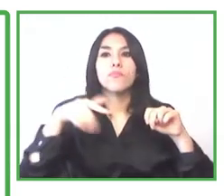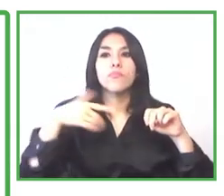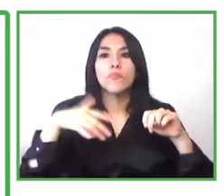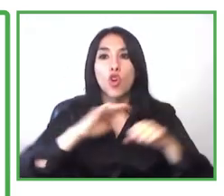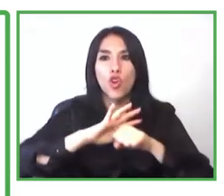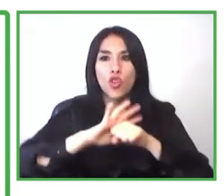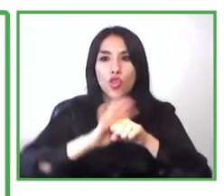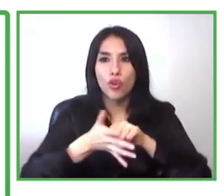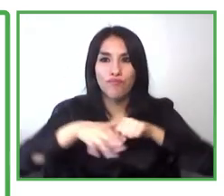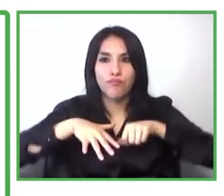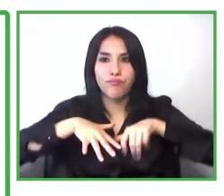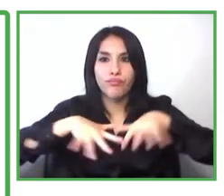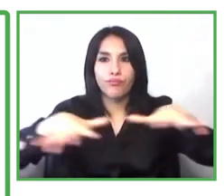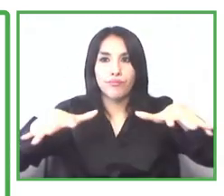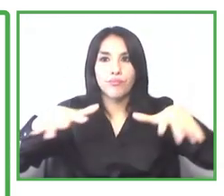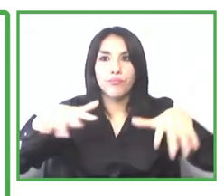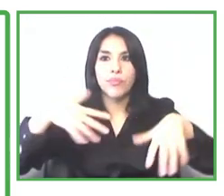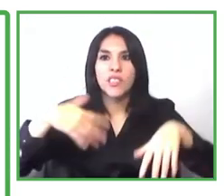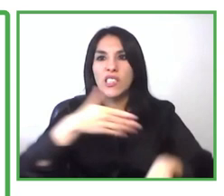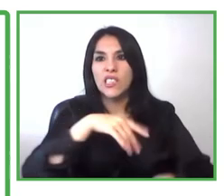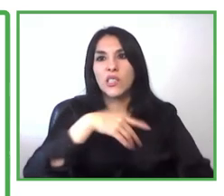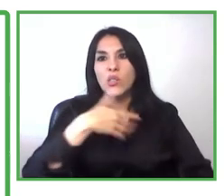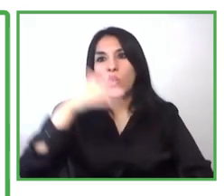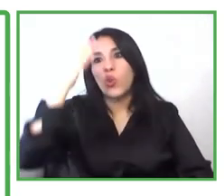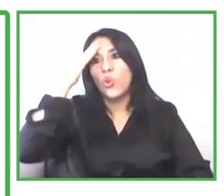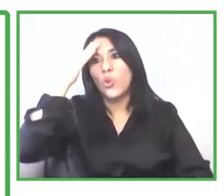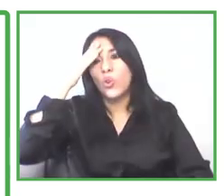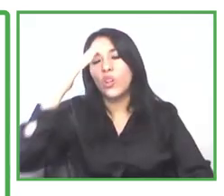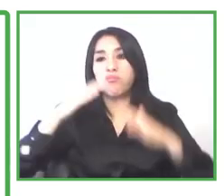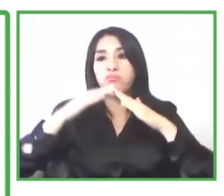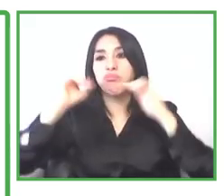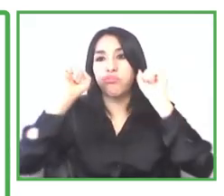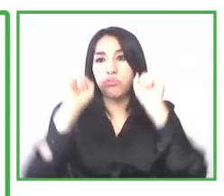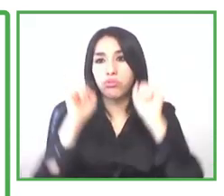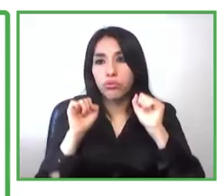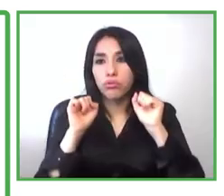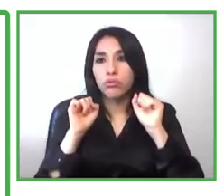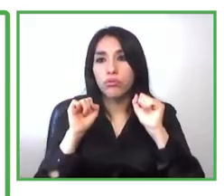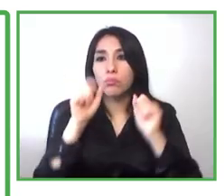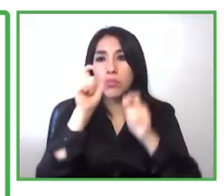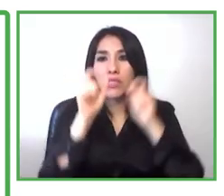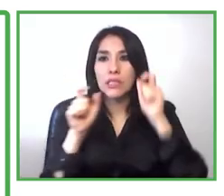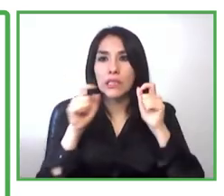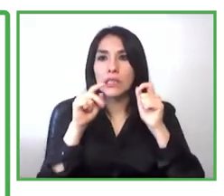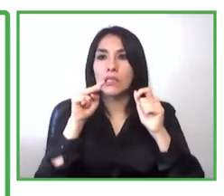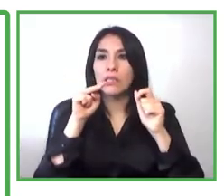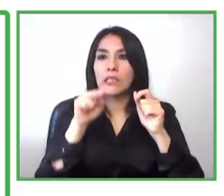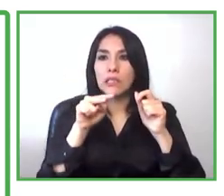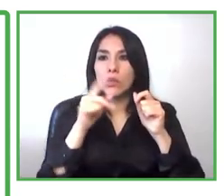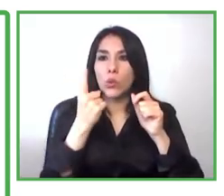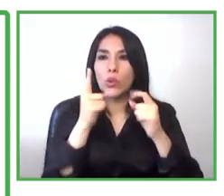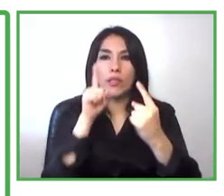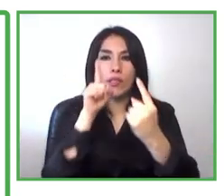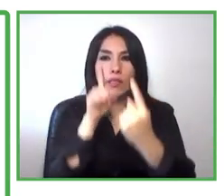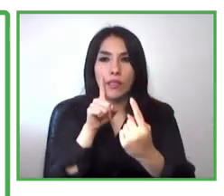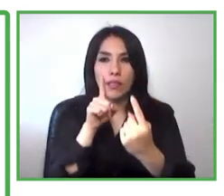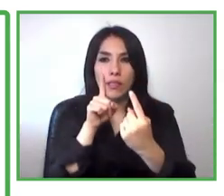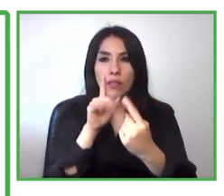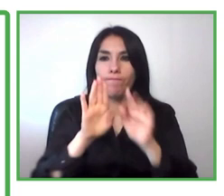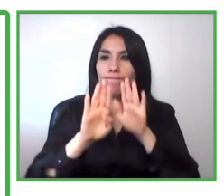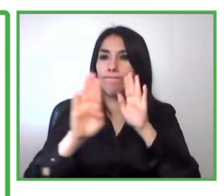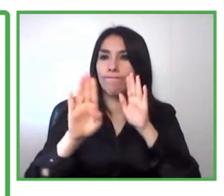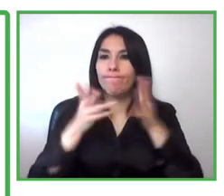uh contact services so we decided to create a mobile application that can